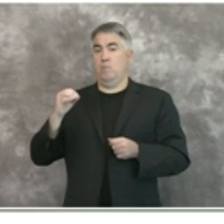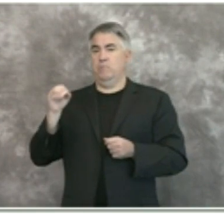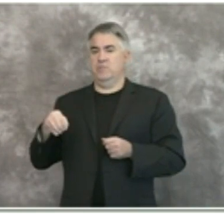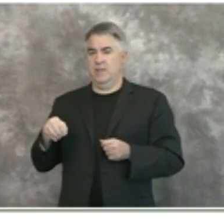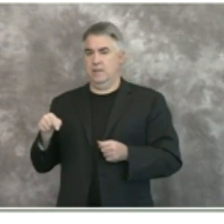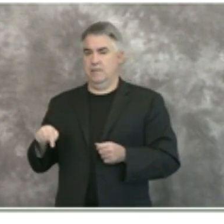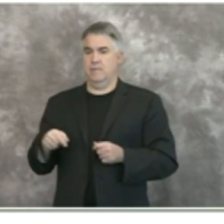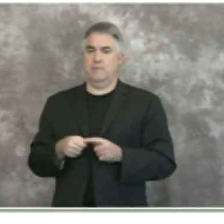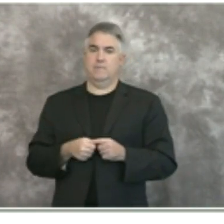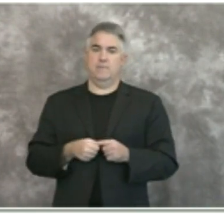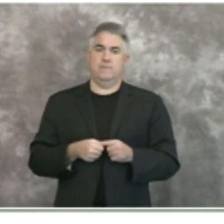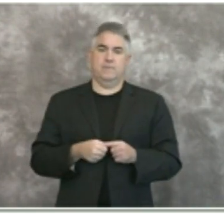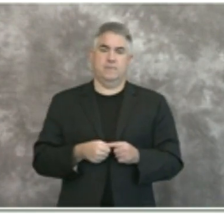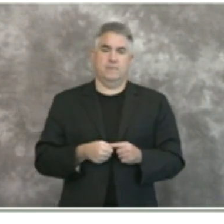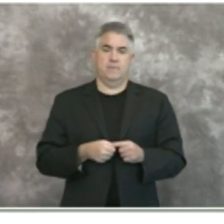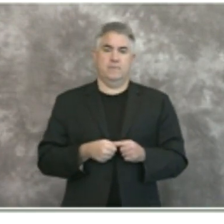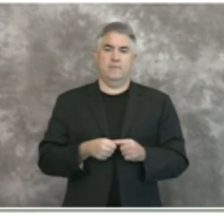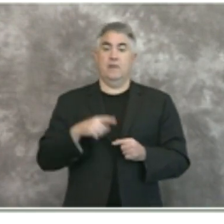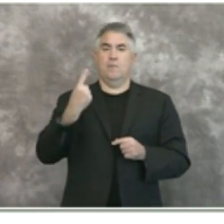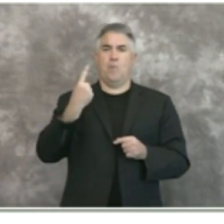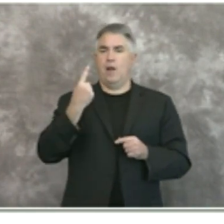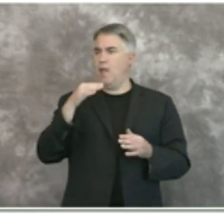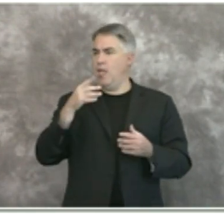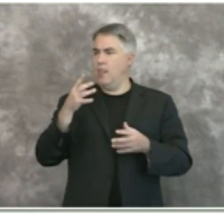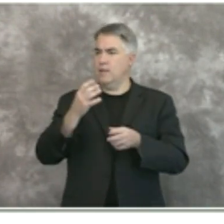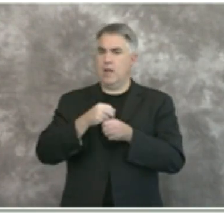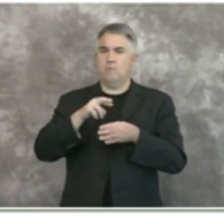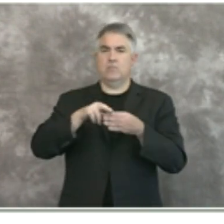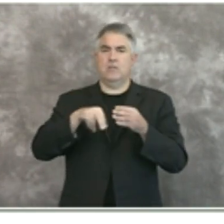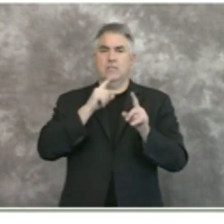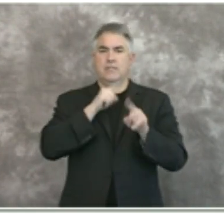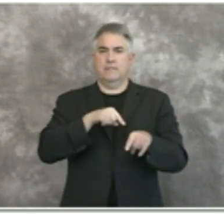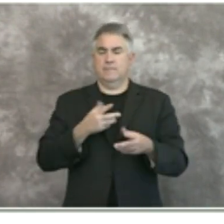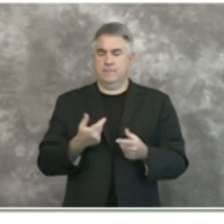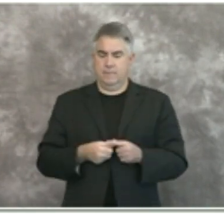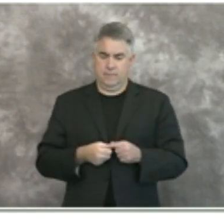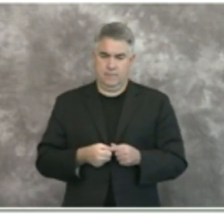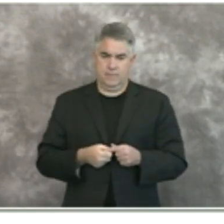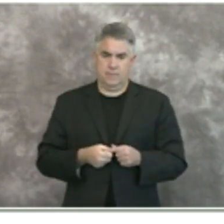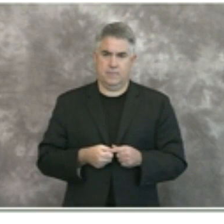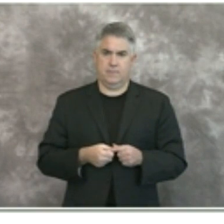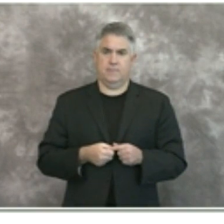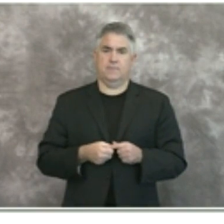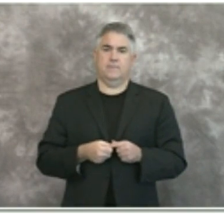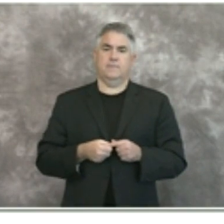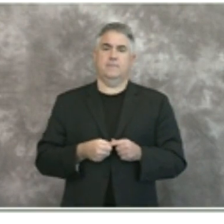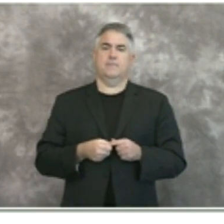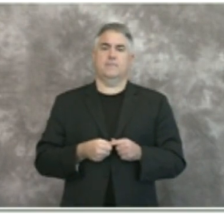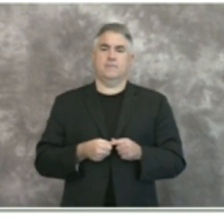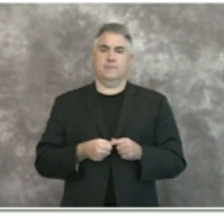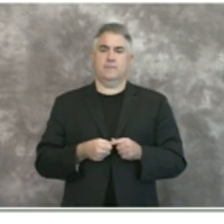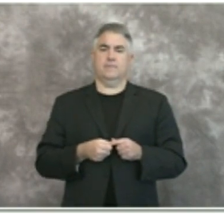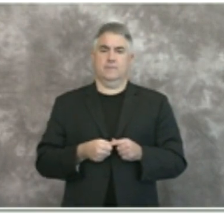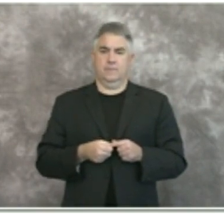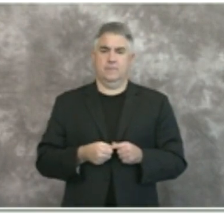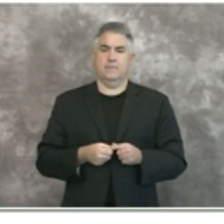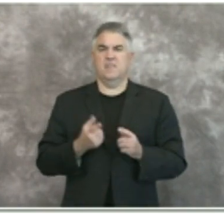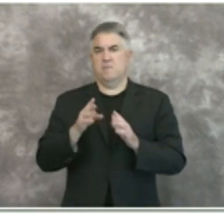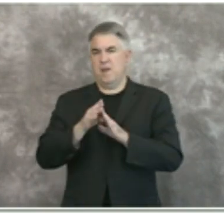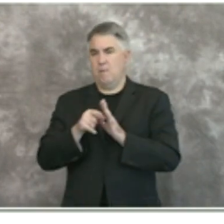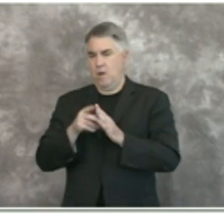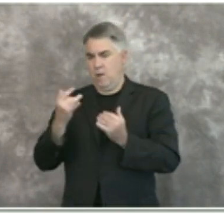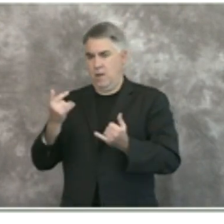one is pending confirmation regarding the race and ethnicity for all deaths we have data for 99 or